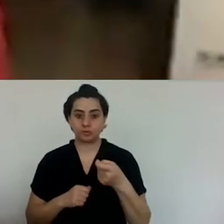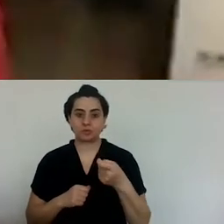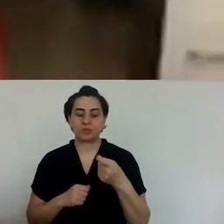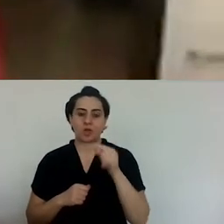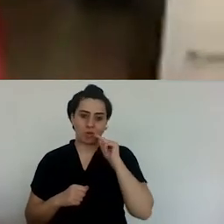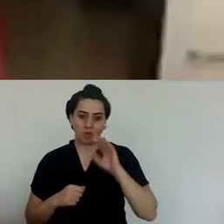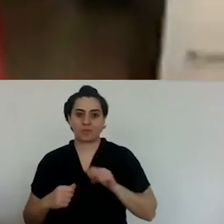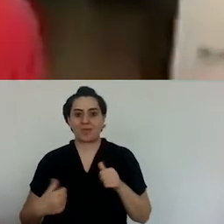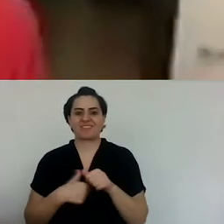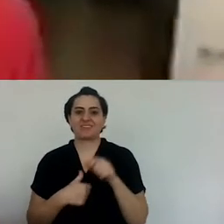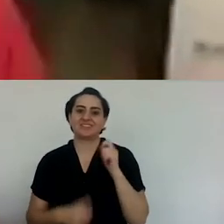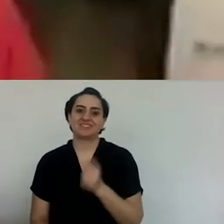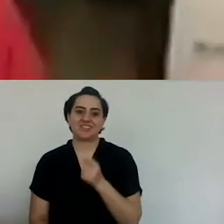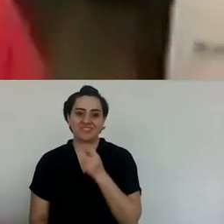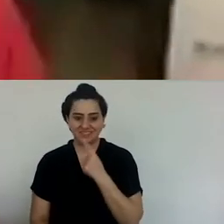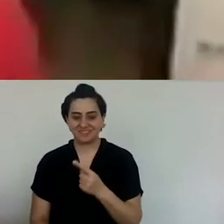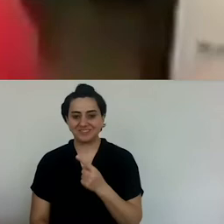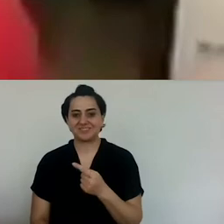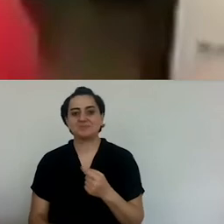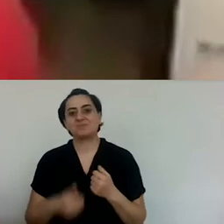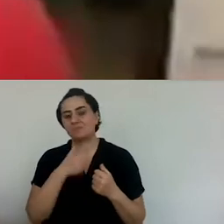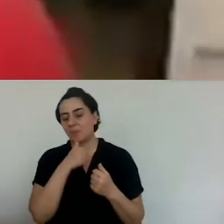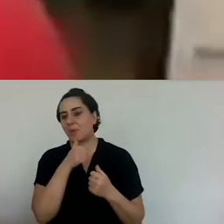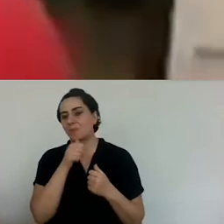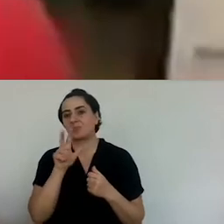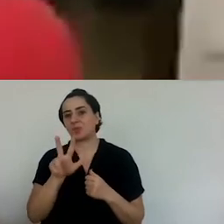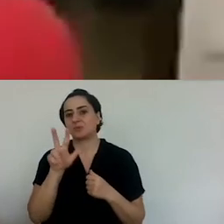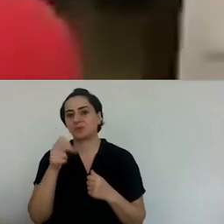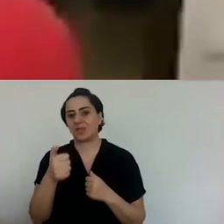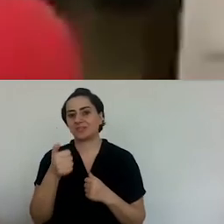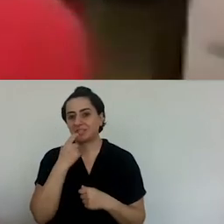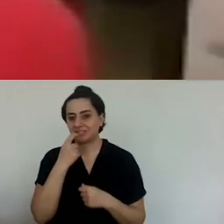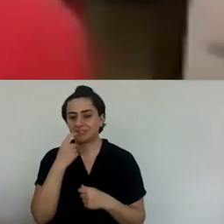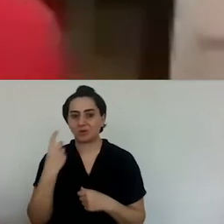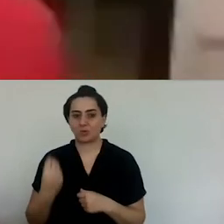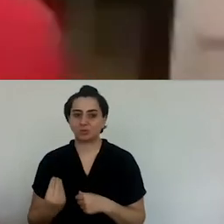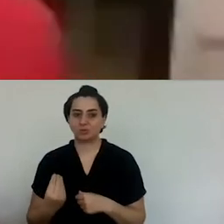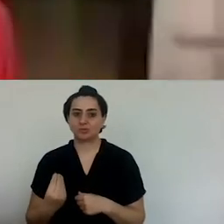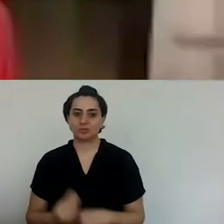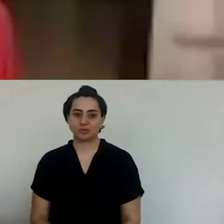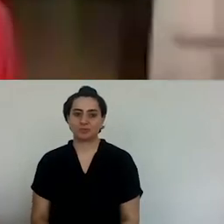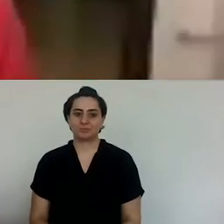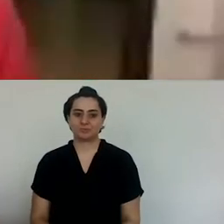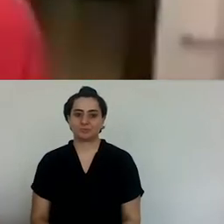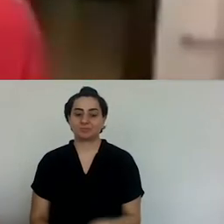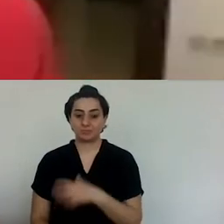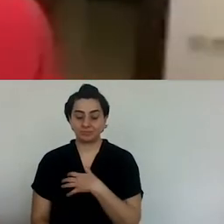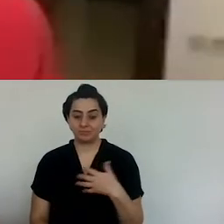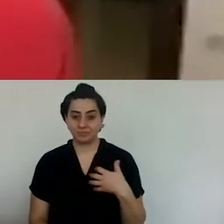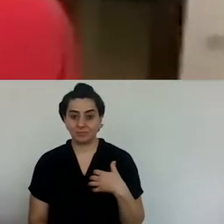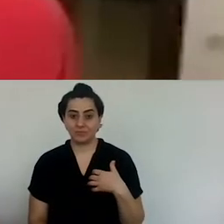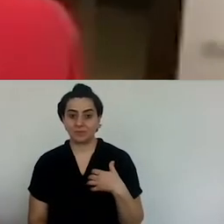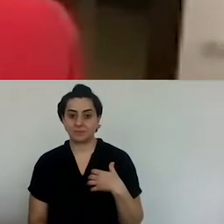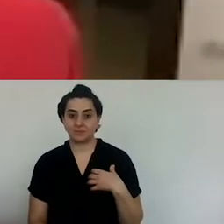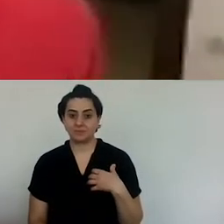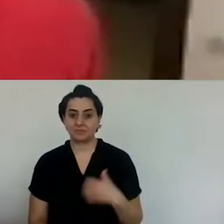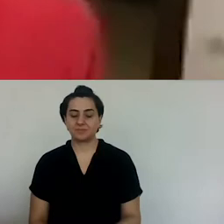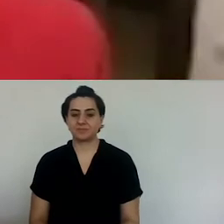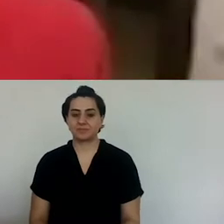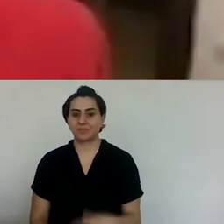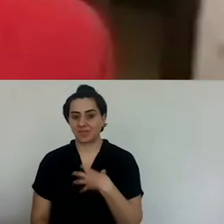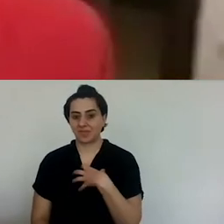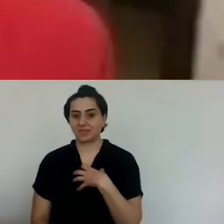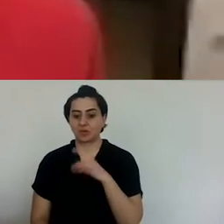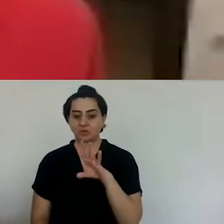was from Çorlu, and she would always say, if I find somebody in Çorlu, then I would marry my son with that girl.